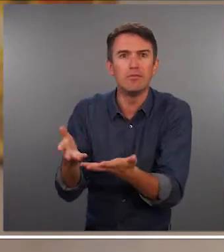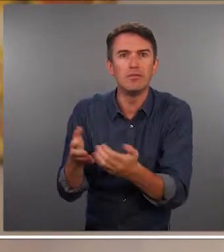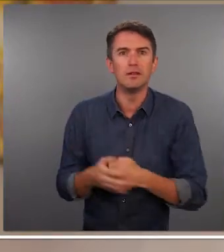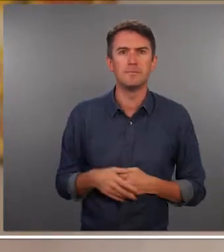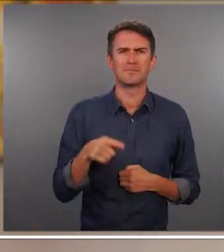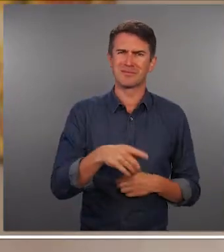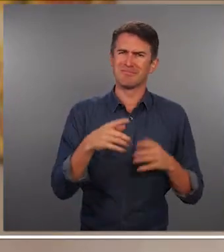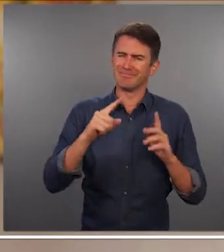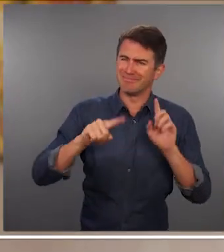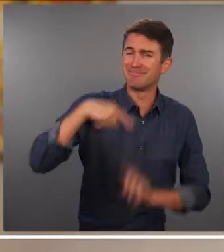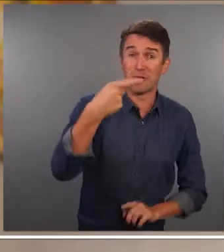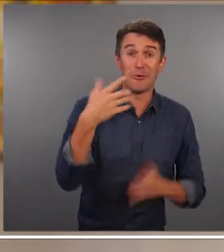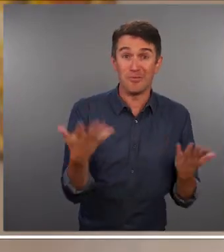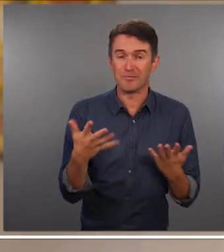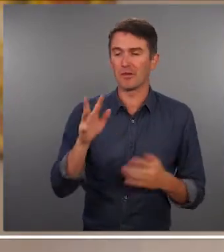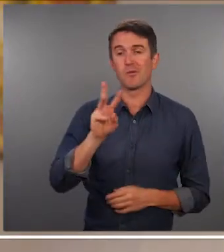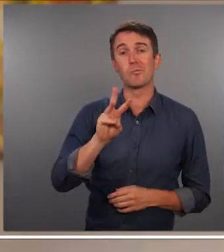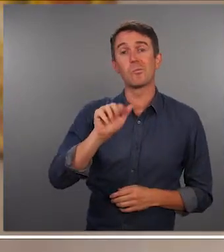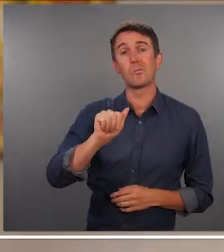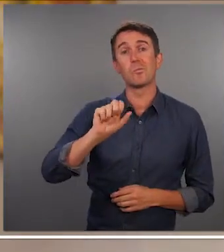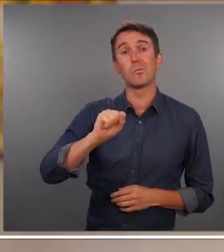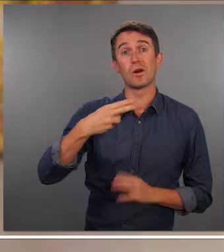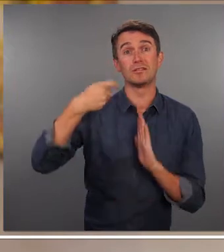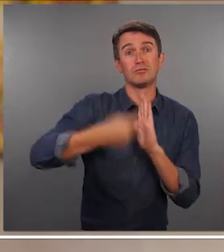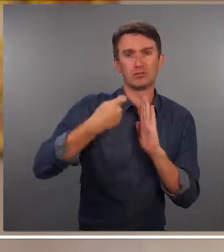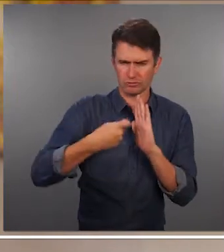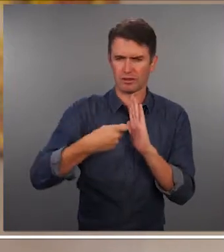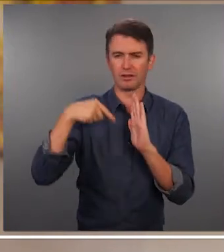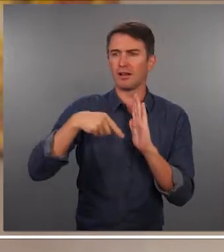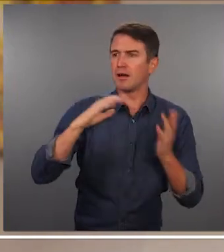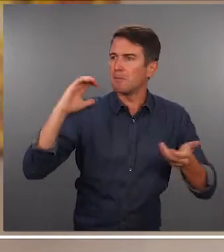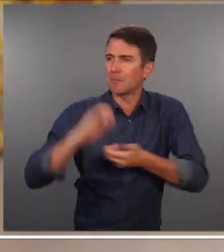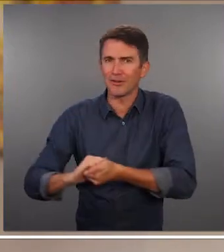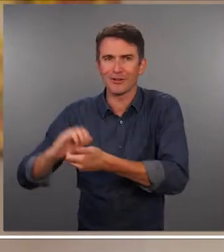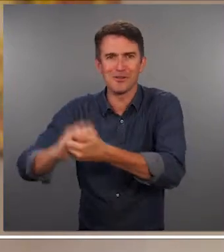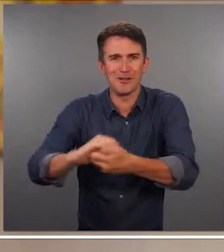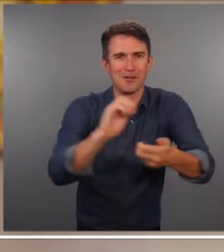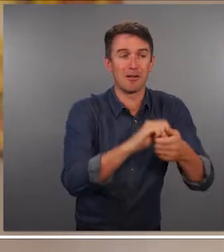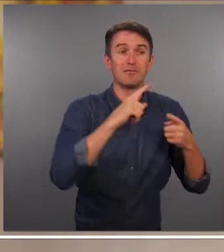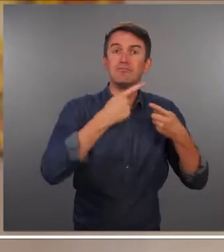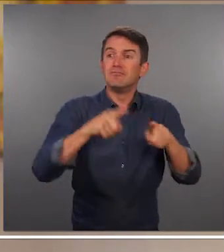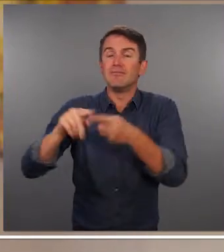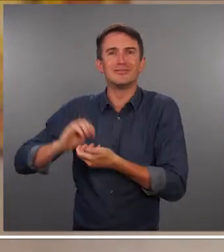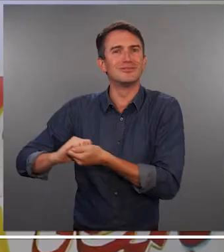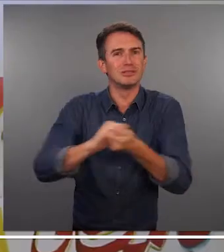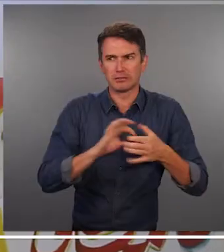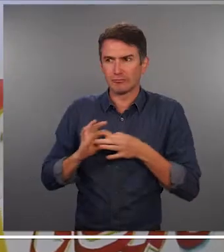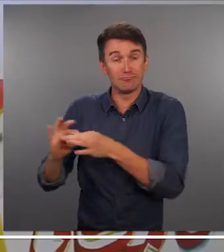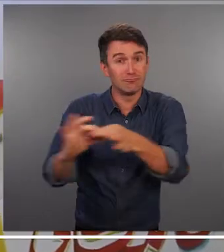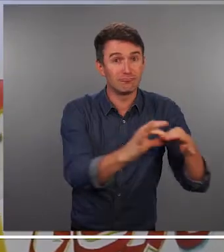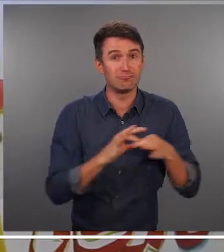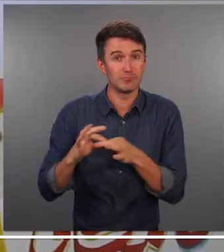important that all people involved in the WASH project make strategic partnerships with this organisation